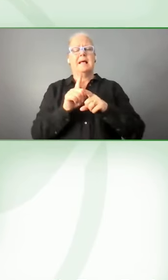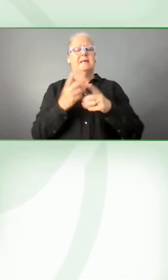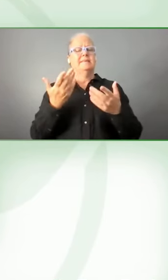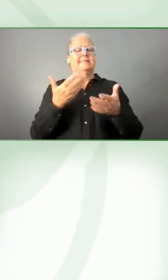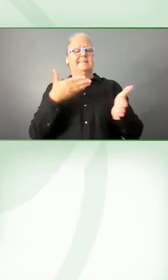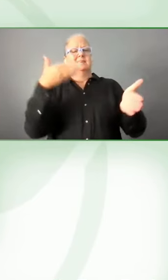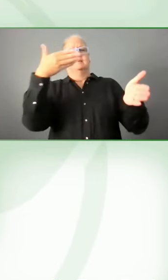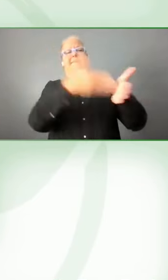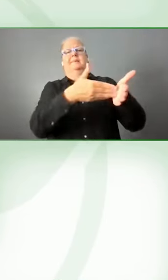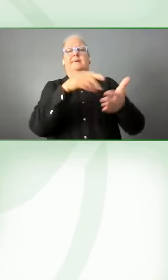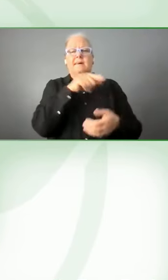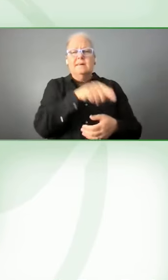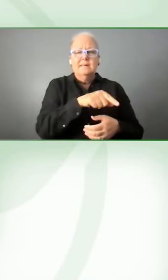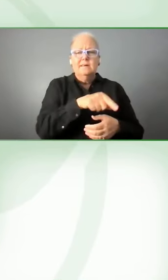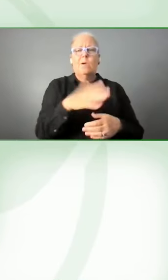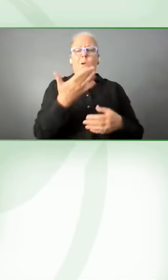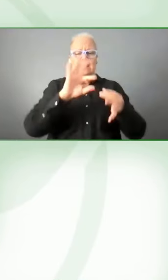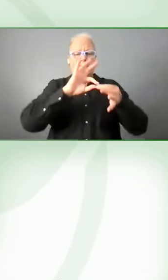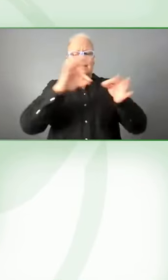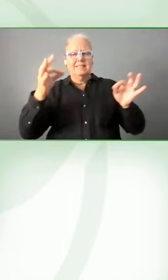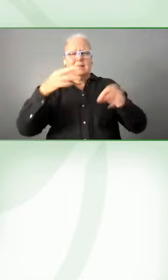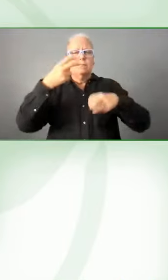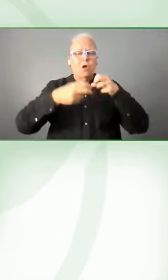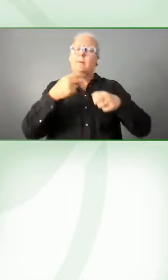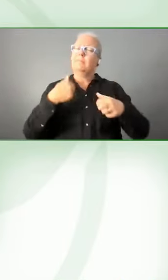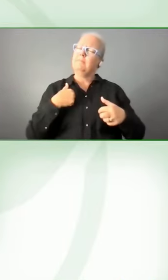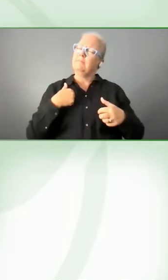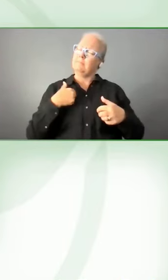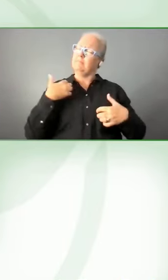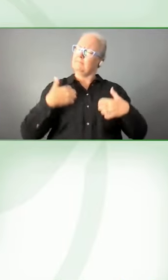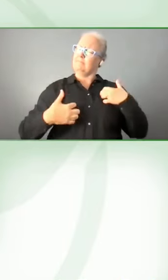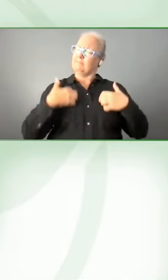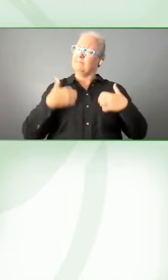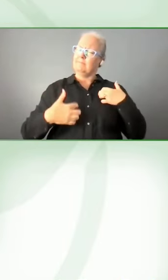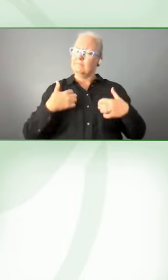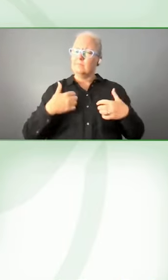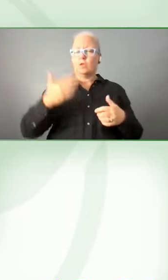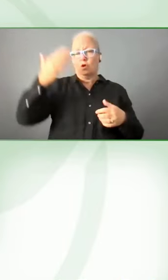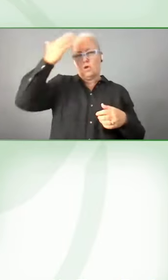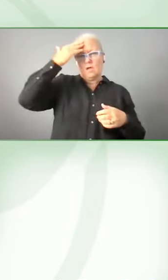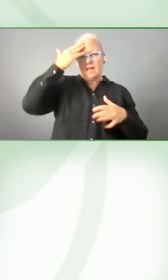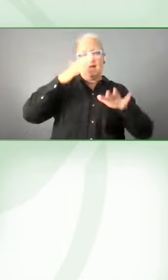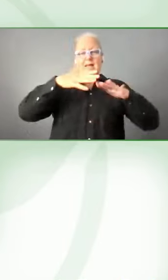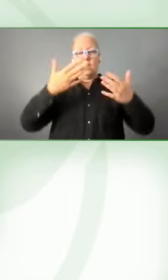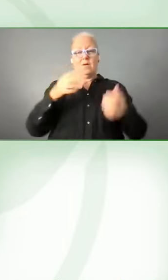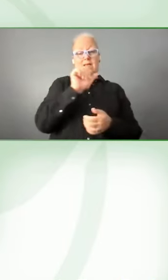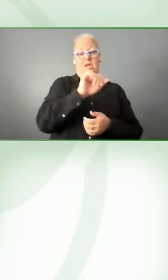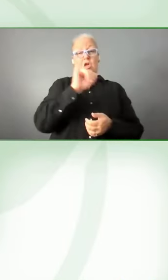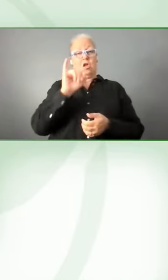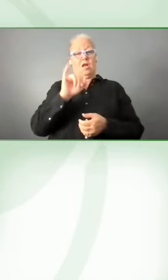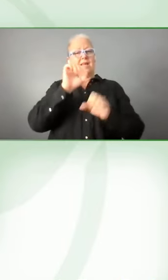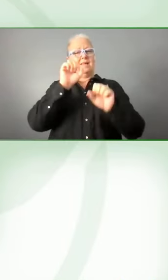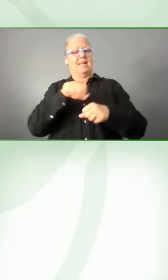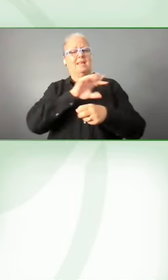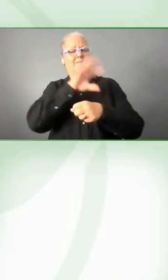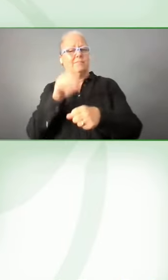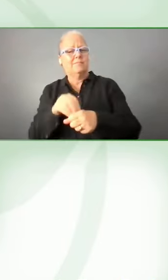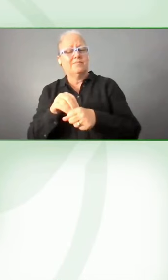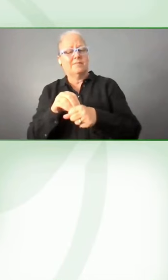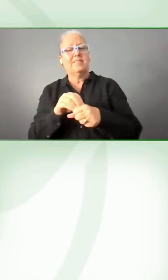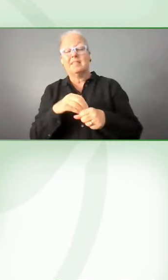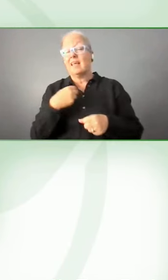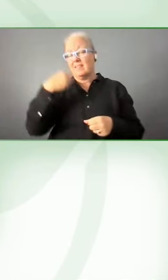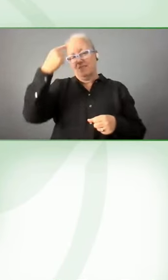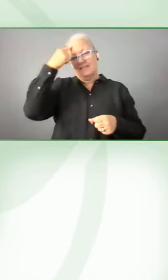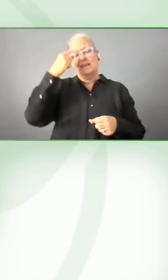linguisting problem? So I'm very interested in seeing how AI can be applied. But I think there's also still a lot more work to